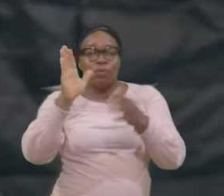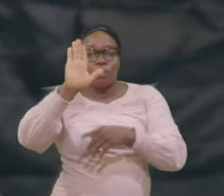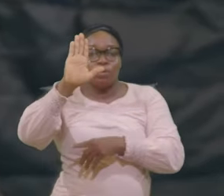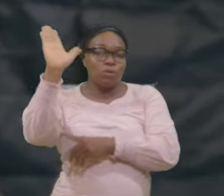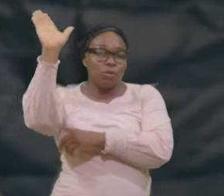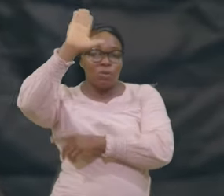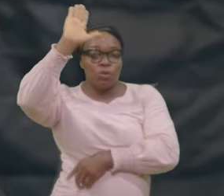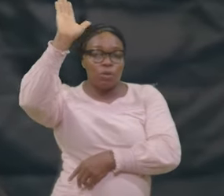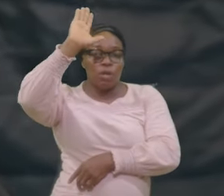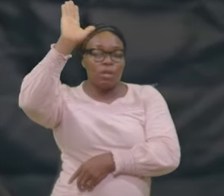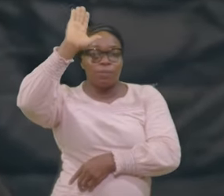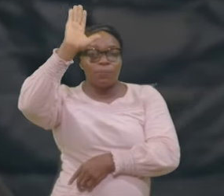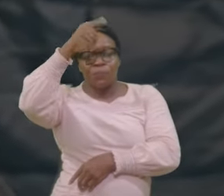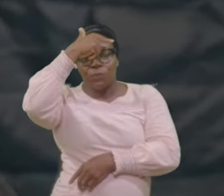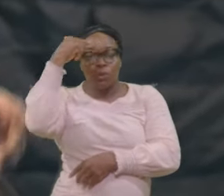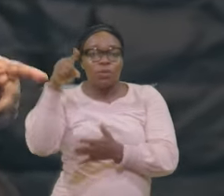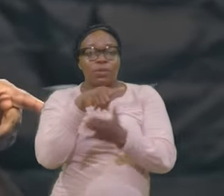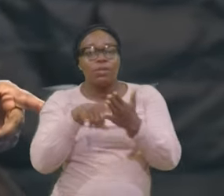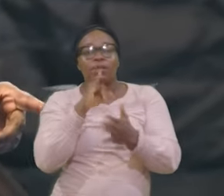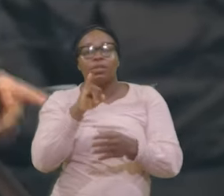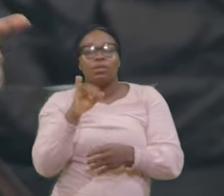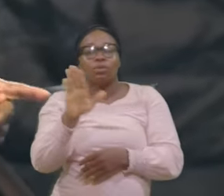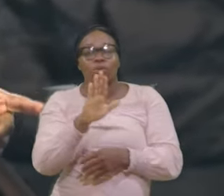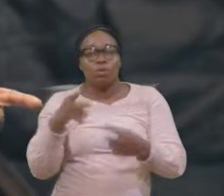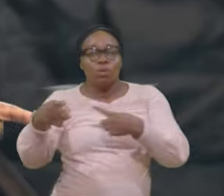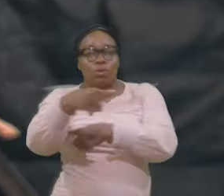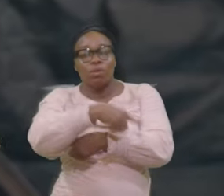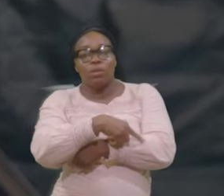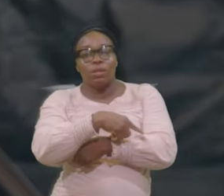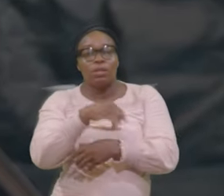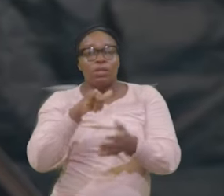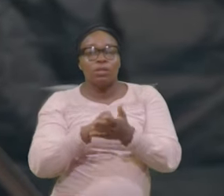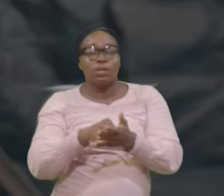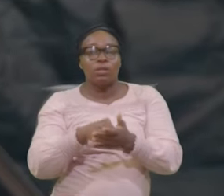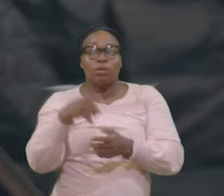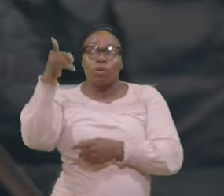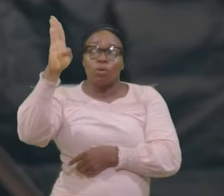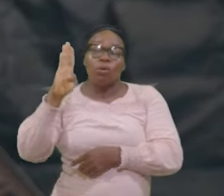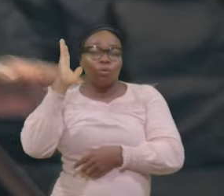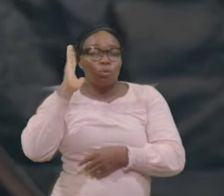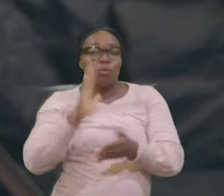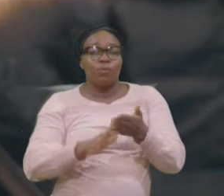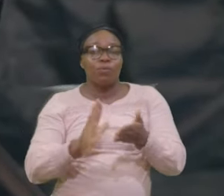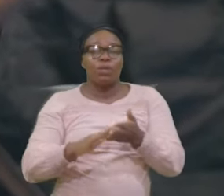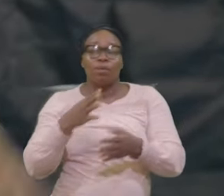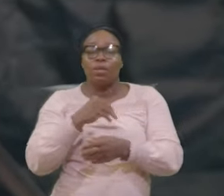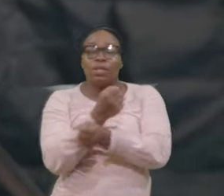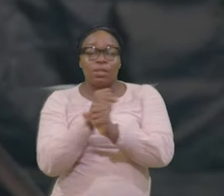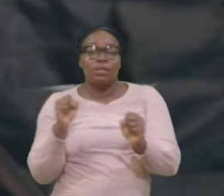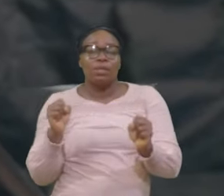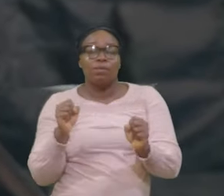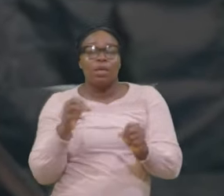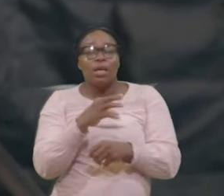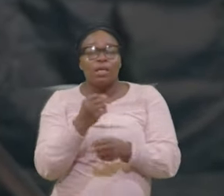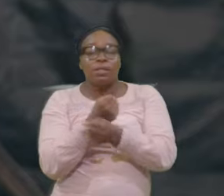This is Your day That's Your day That God Is going To forgive And God Is going To save And he Will save